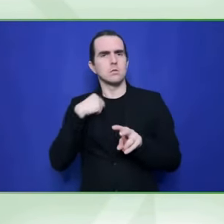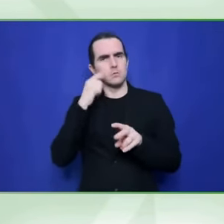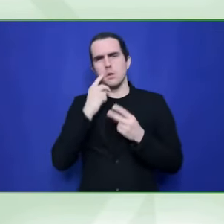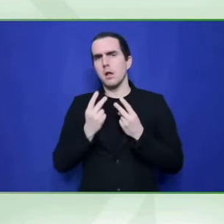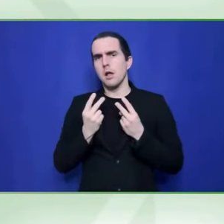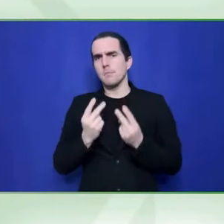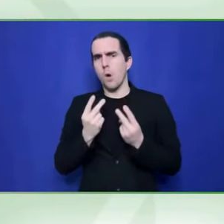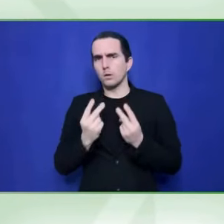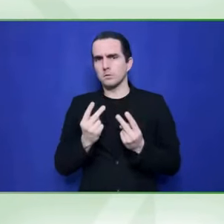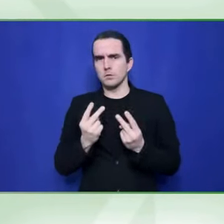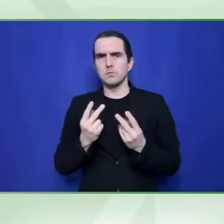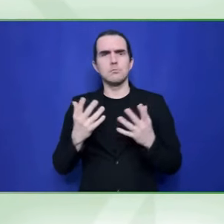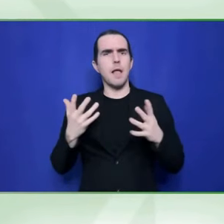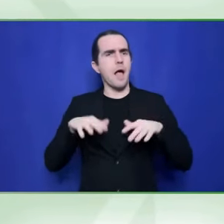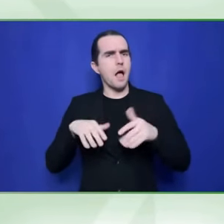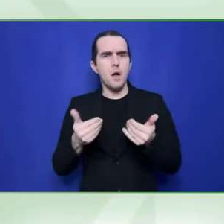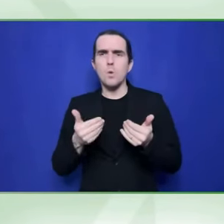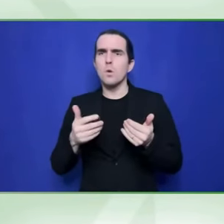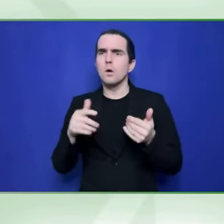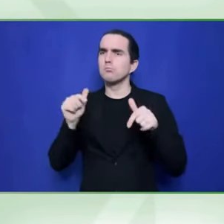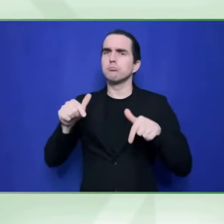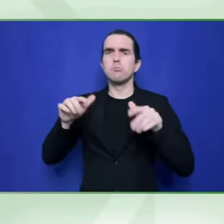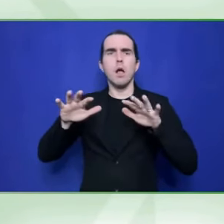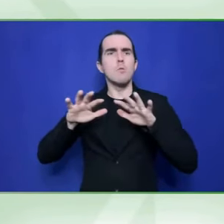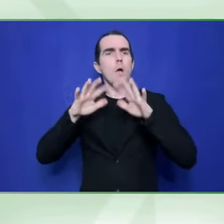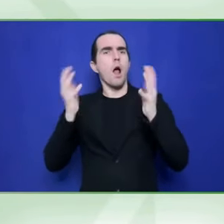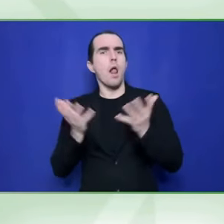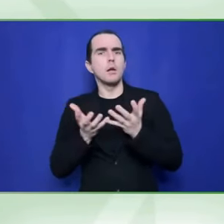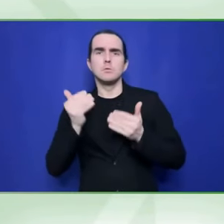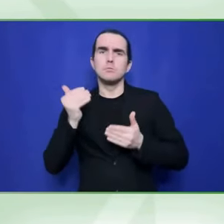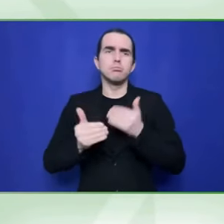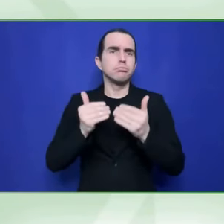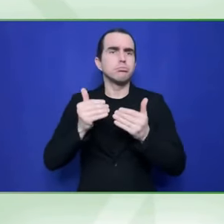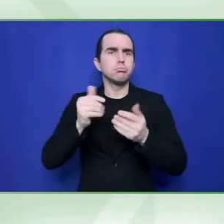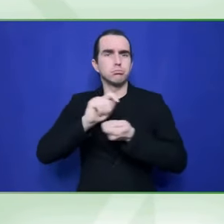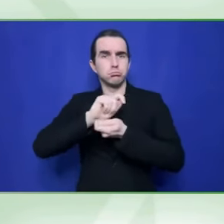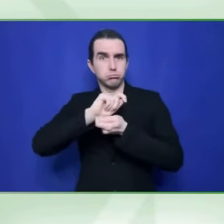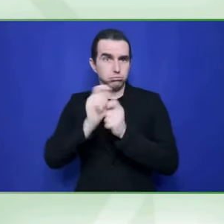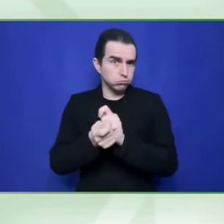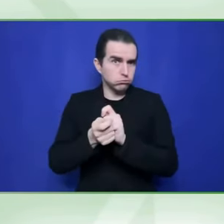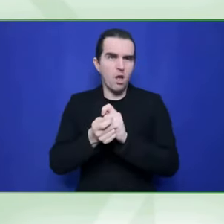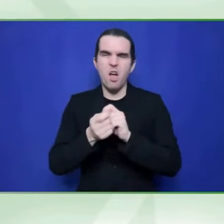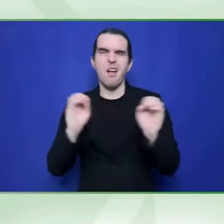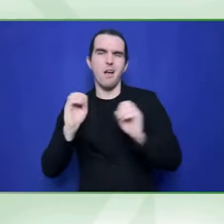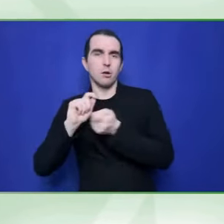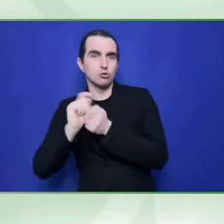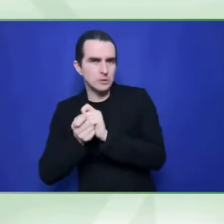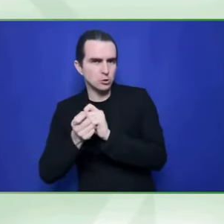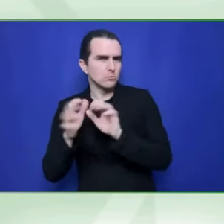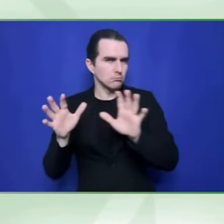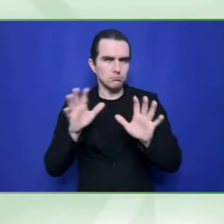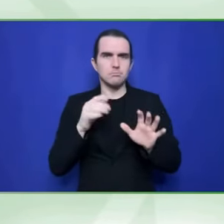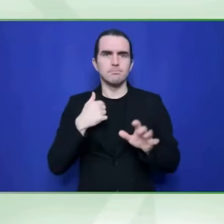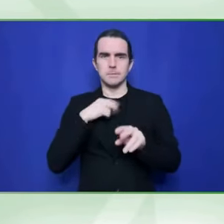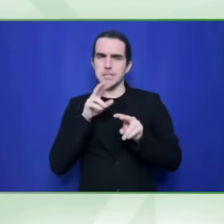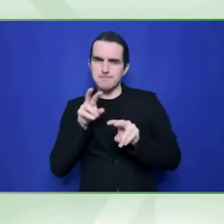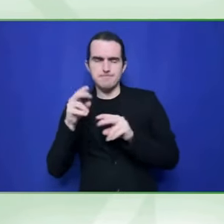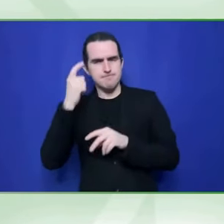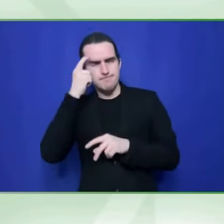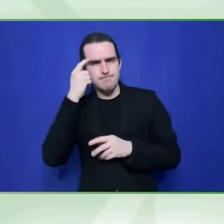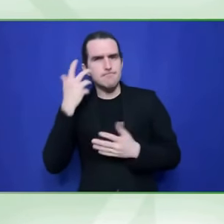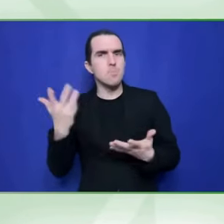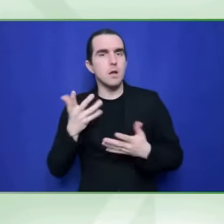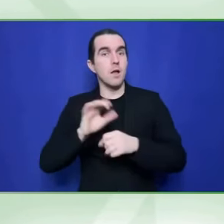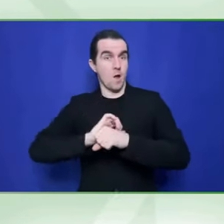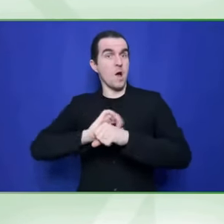how we can change. Um, unfortunately, when you look at some of the sort of social indicators,